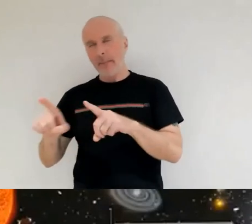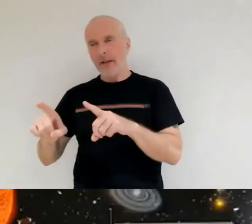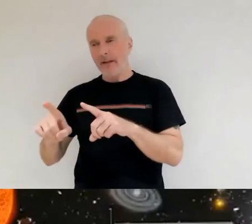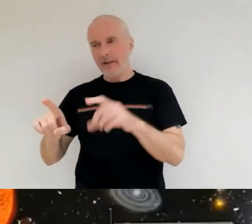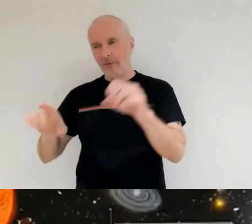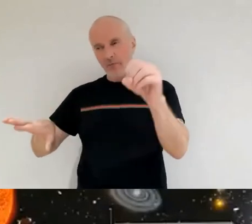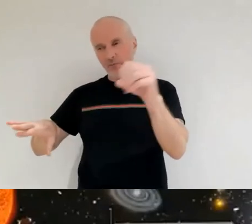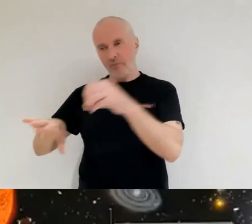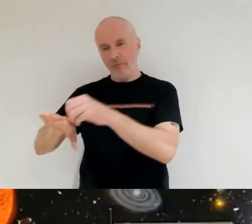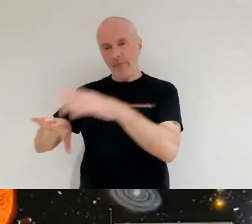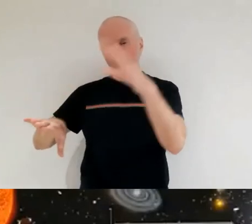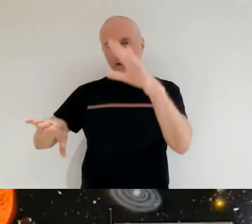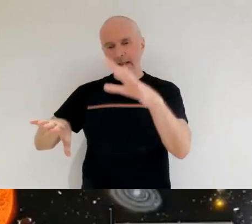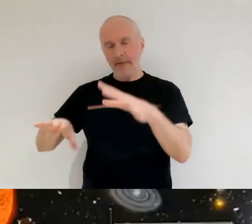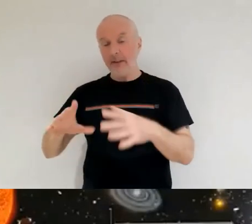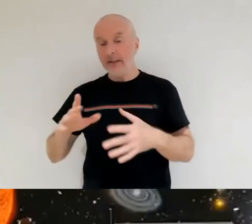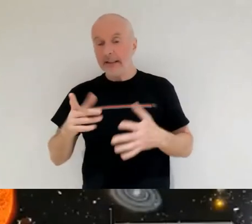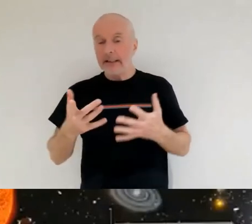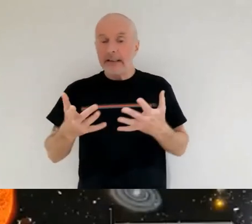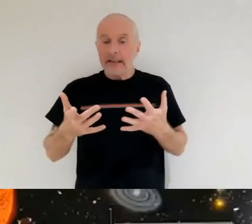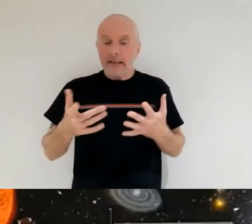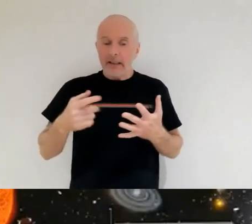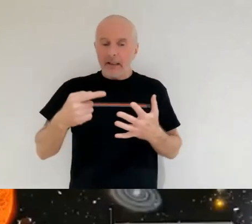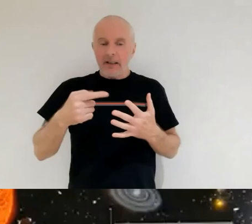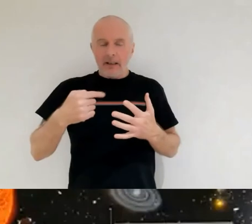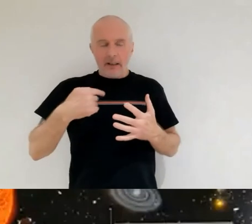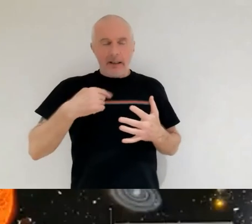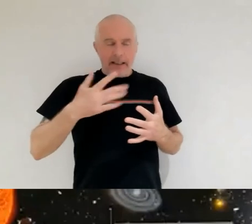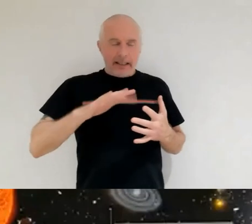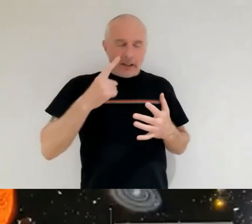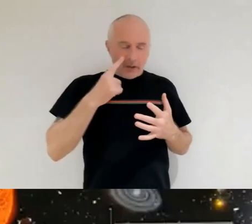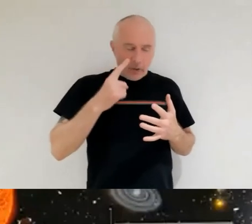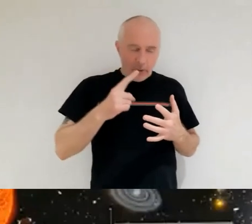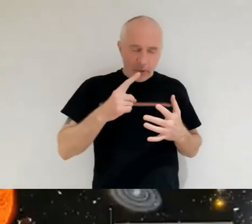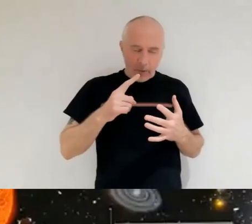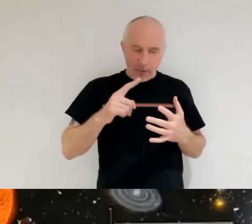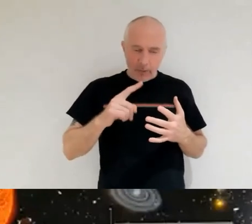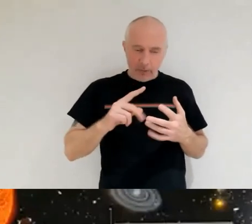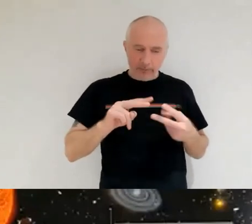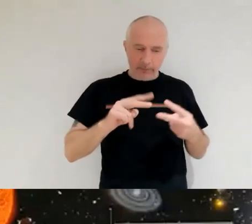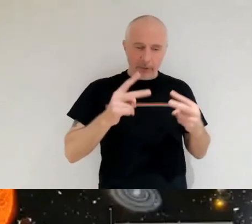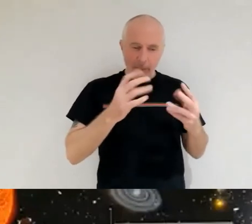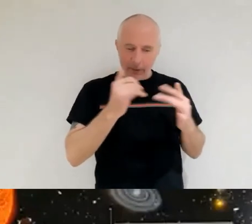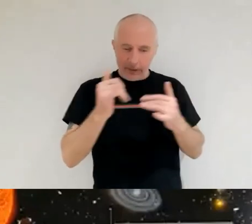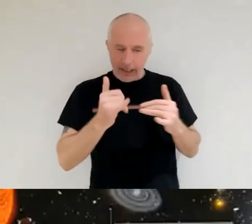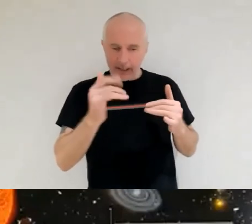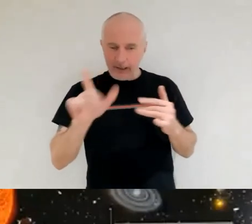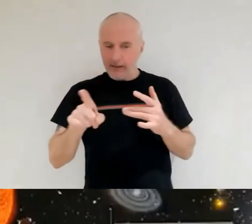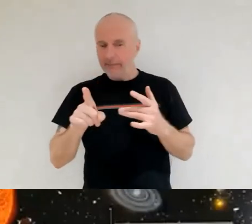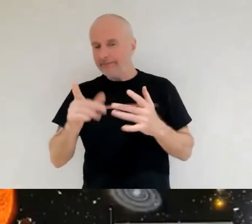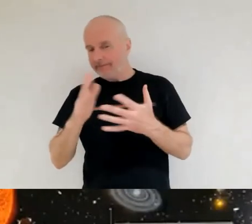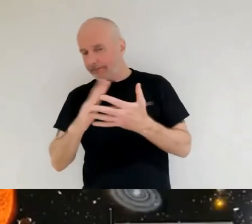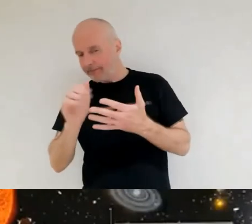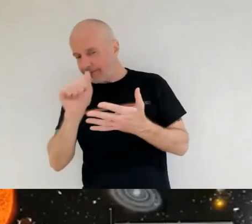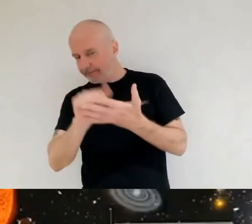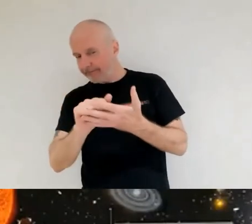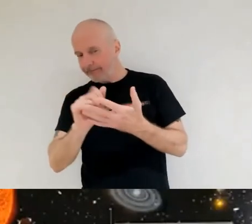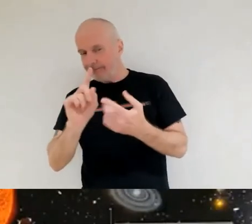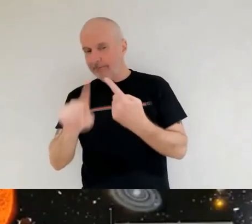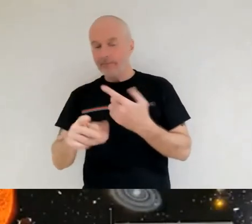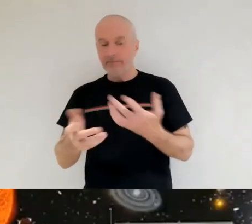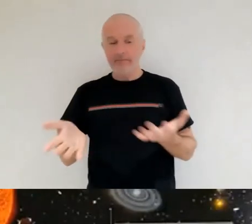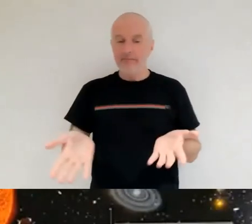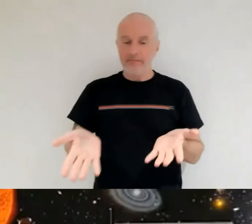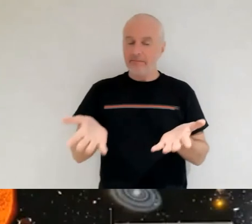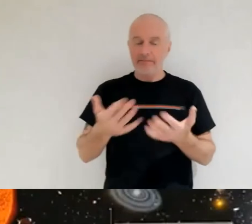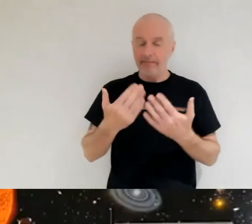isn't i would want to double check that though uh rather than saying that that is a definite answer yeah no problem at